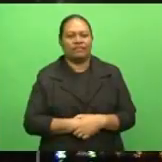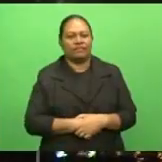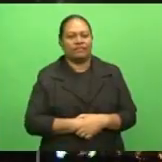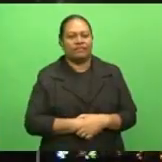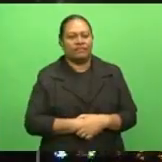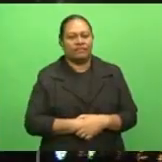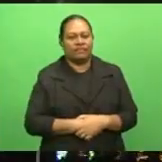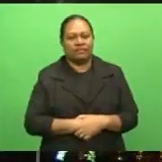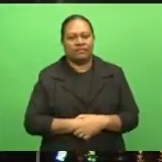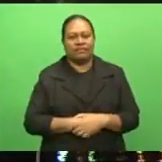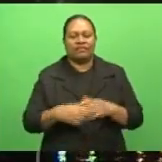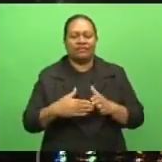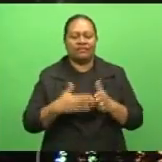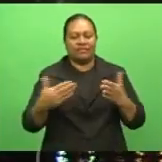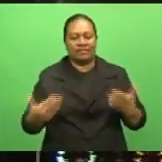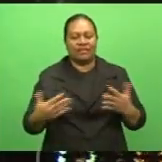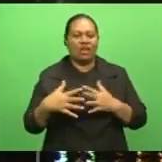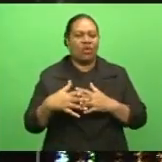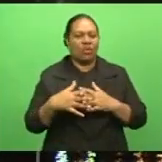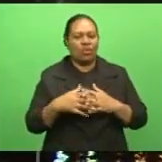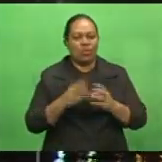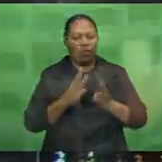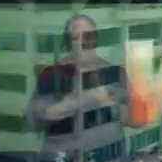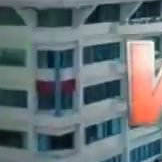Angie is here with the latest in weather.